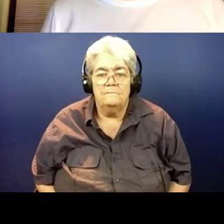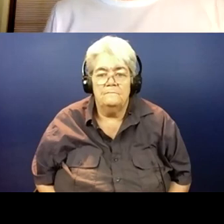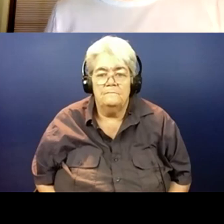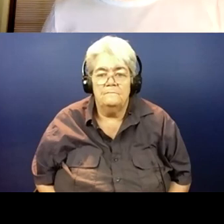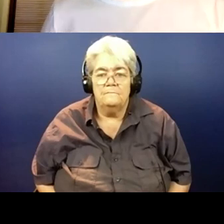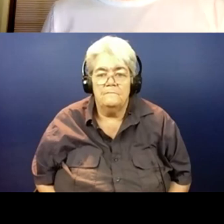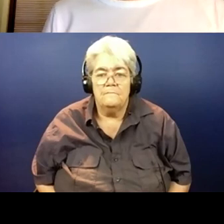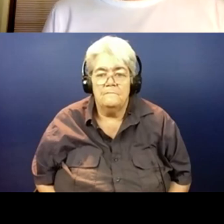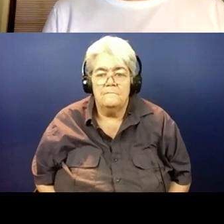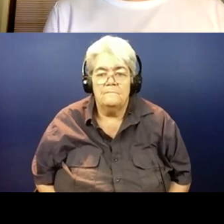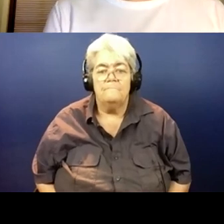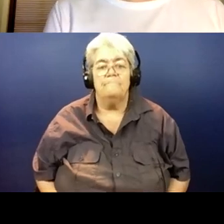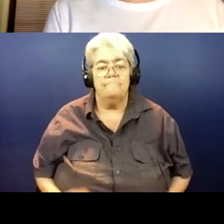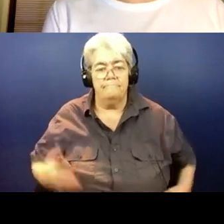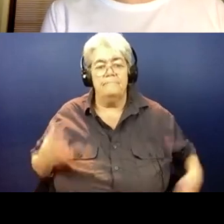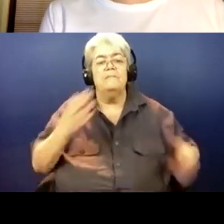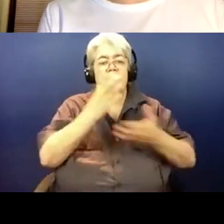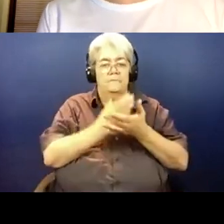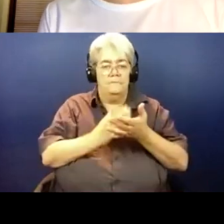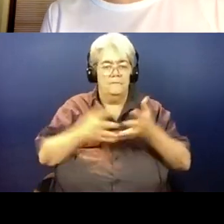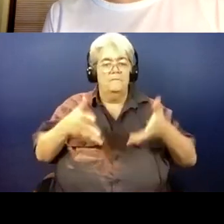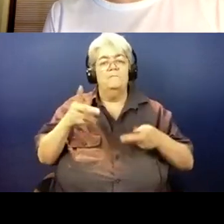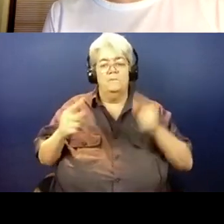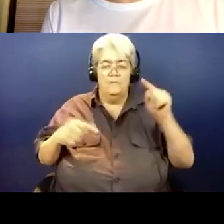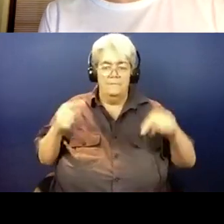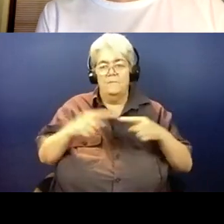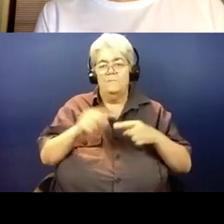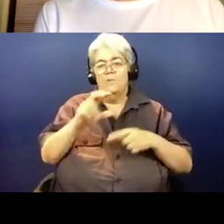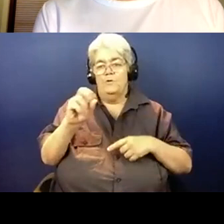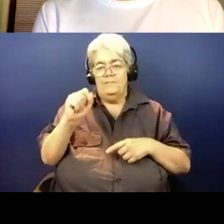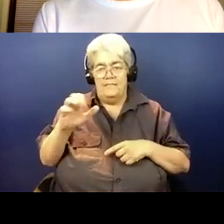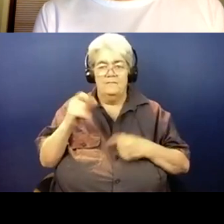Still have some stragglers getting in. I'll give it like 30 more seconds here.